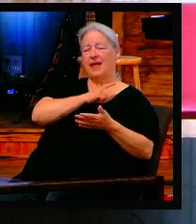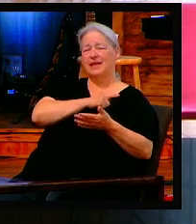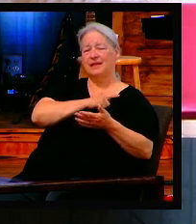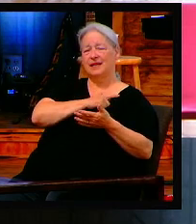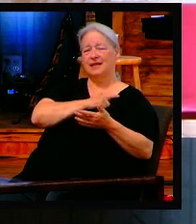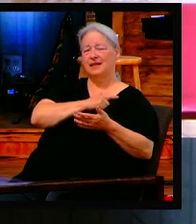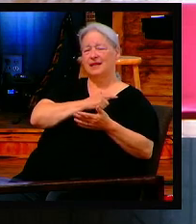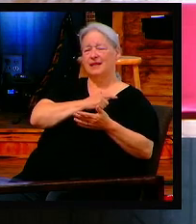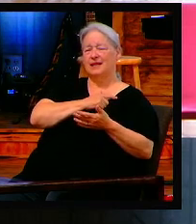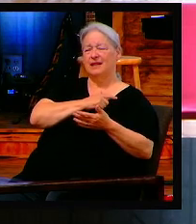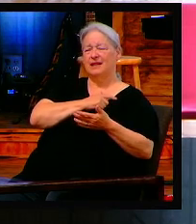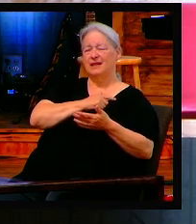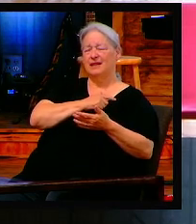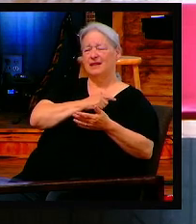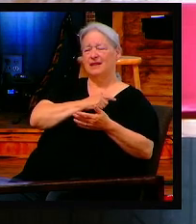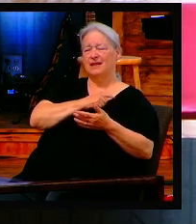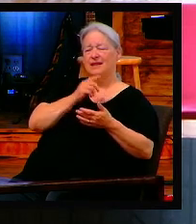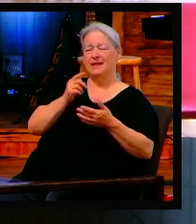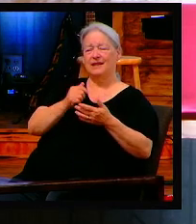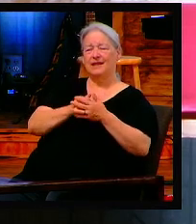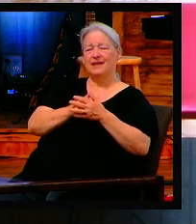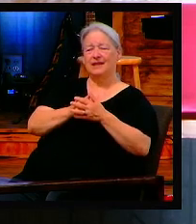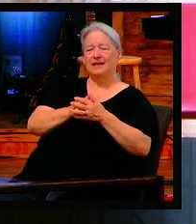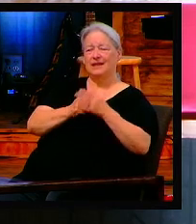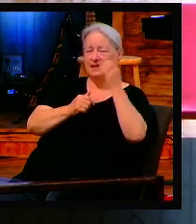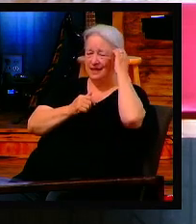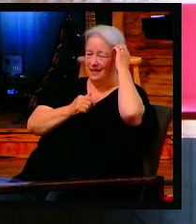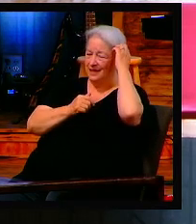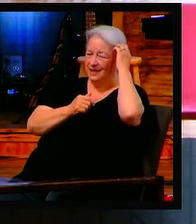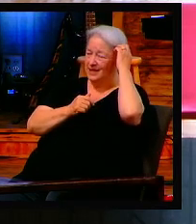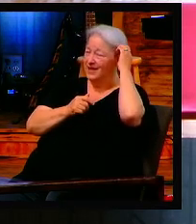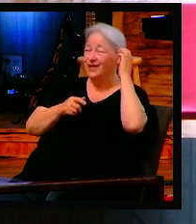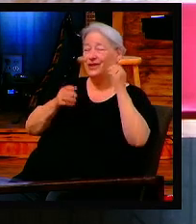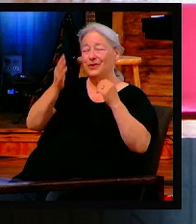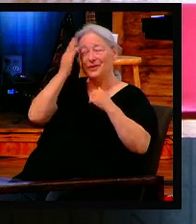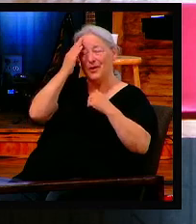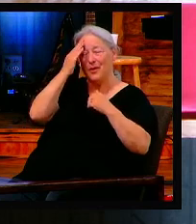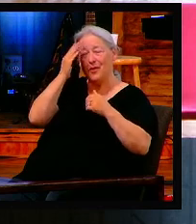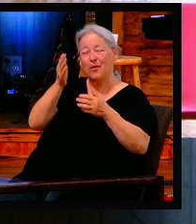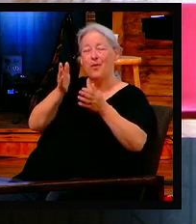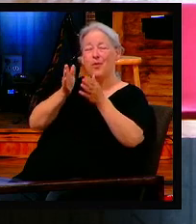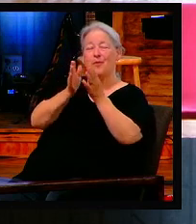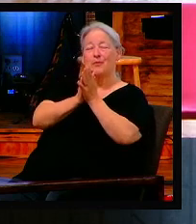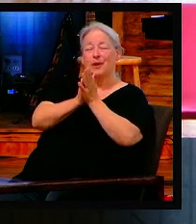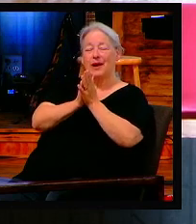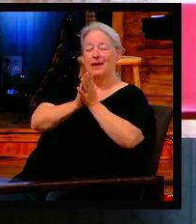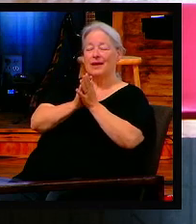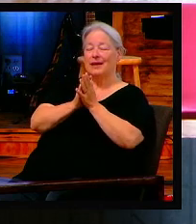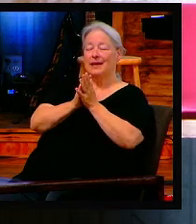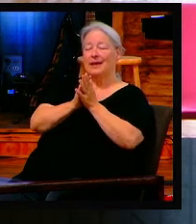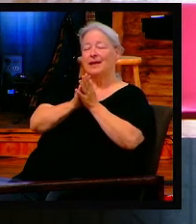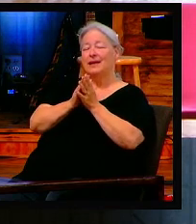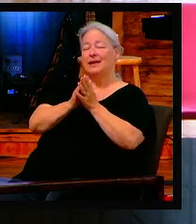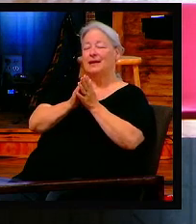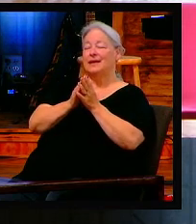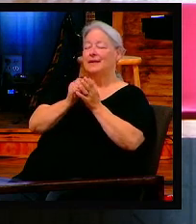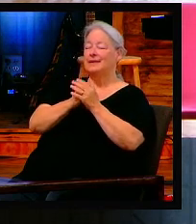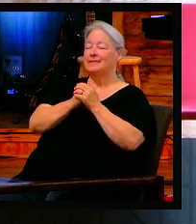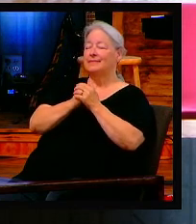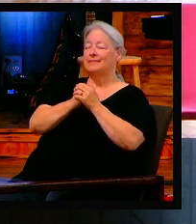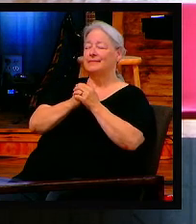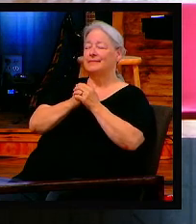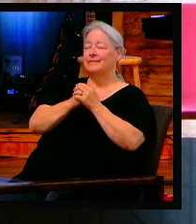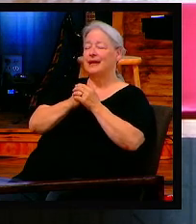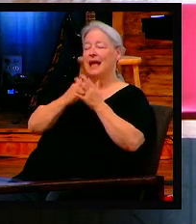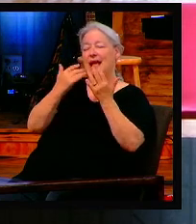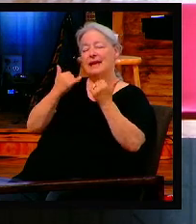shut us down as little boys and girls was, Now I lay me down to sleep. I pray to the Lord my soul to keep. Amen. Beautiful prayer, but guess what? God didn't want